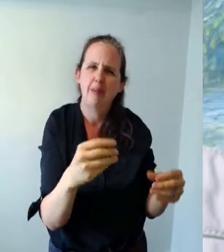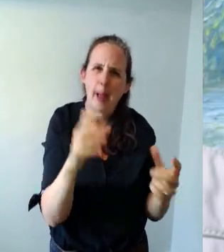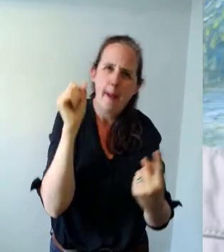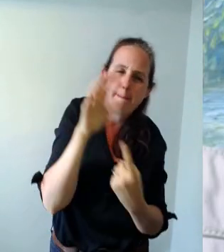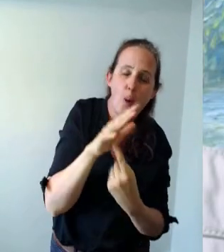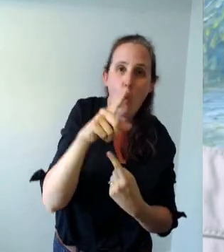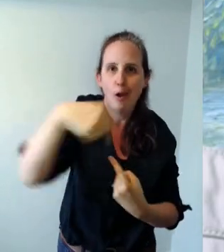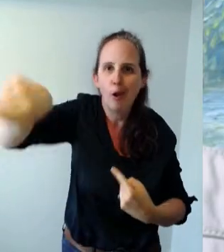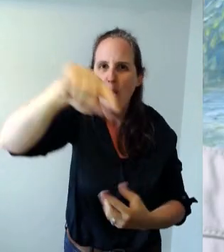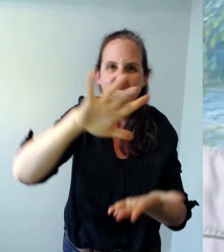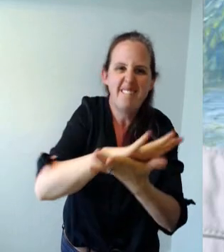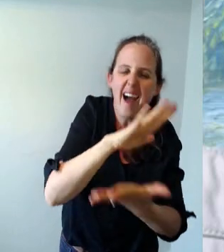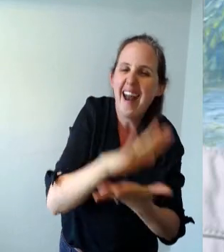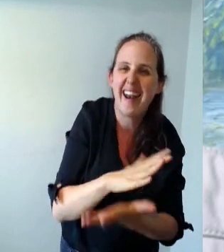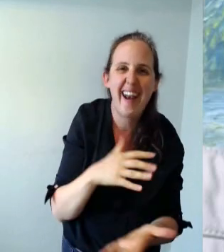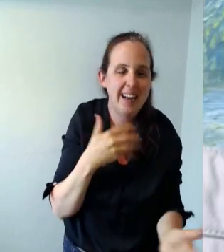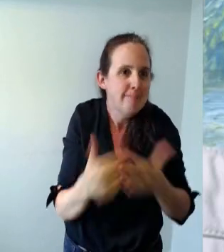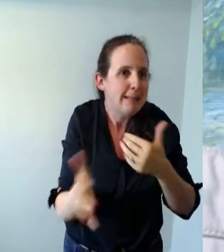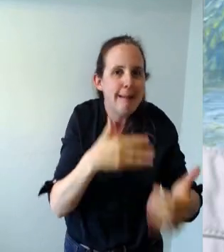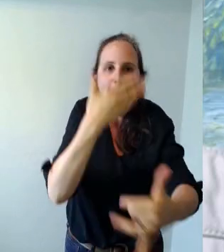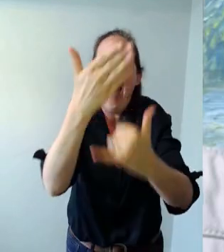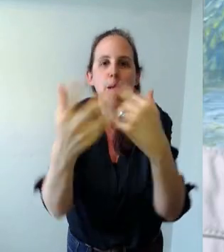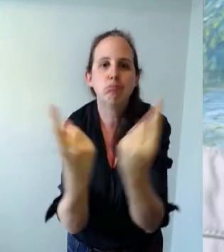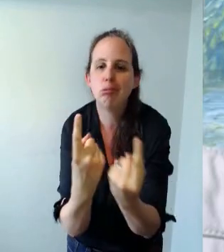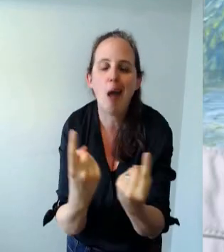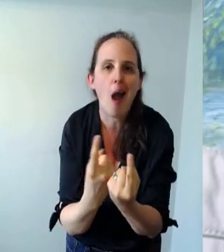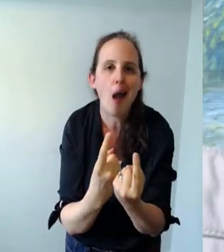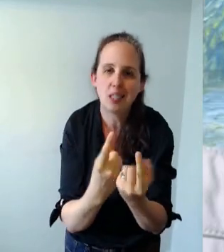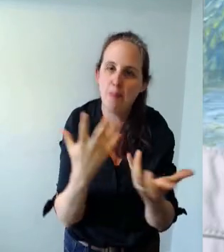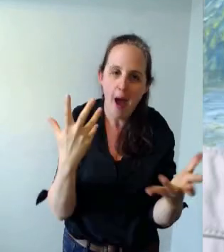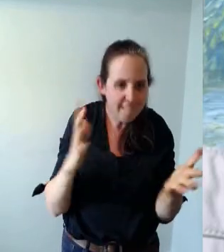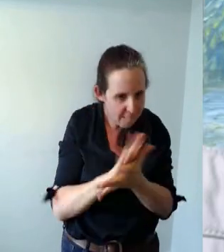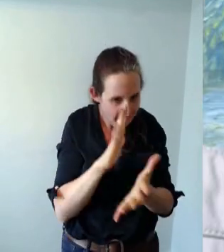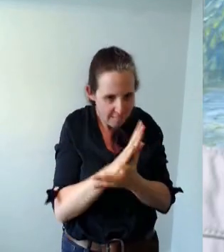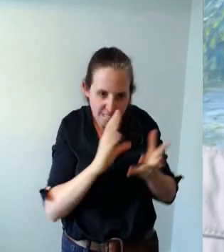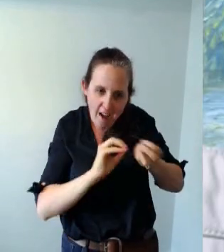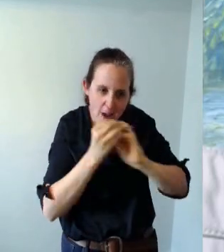necessarily even about the end result but hopefully these will look pretty effective.